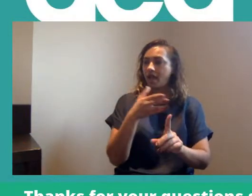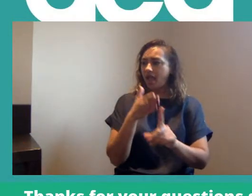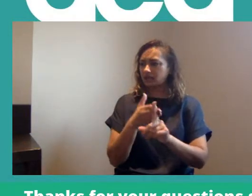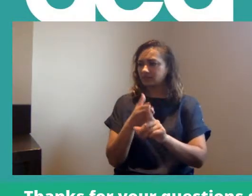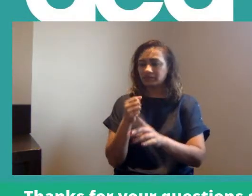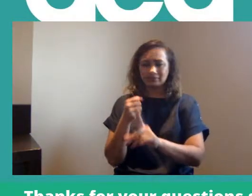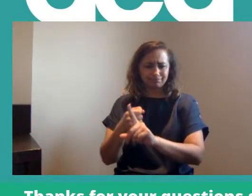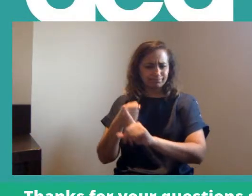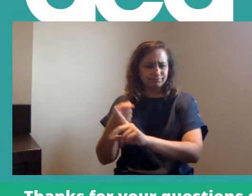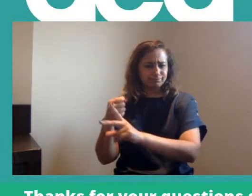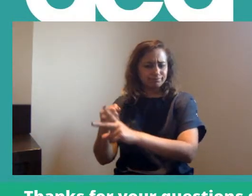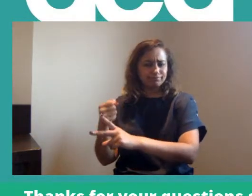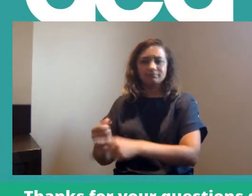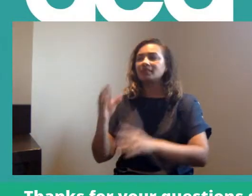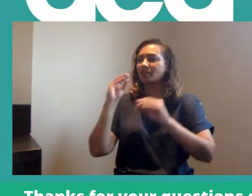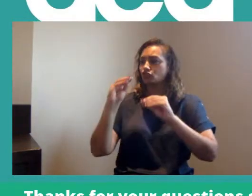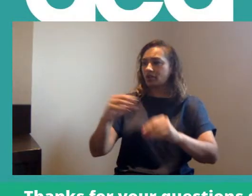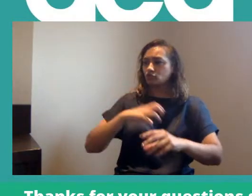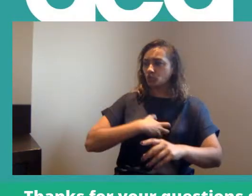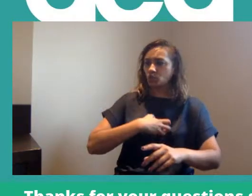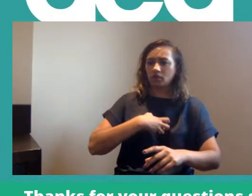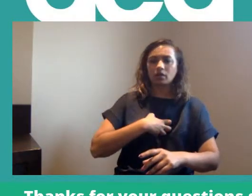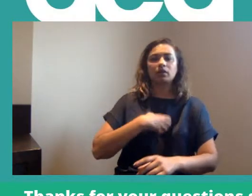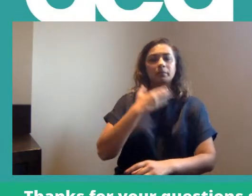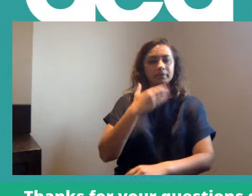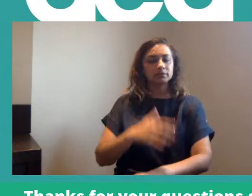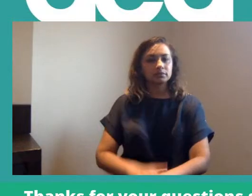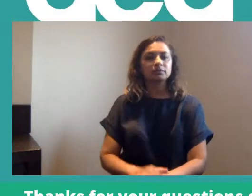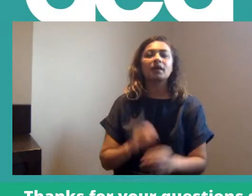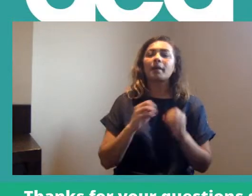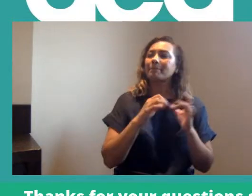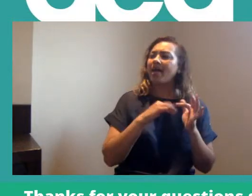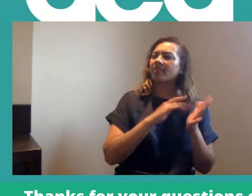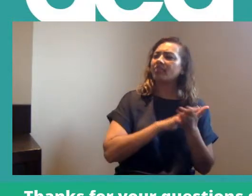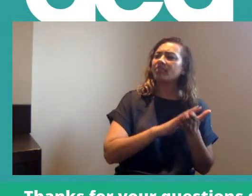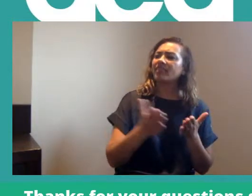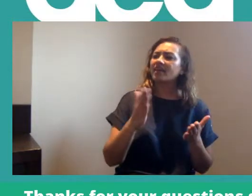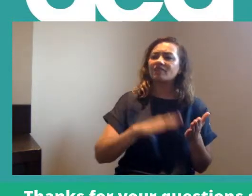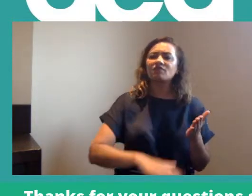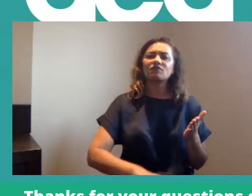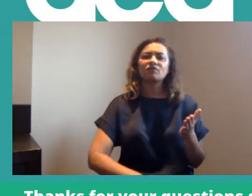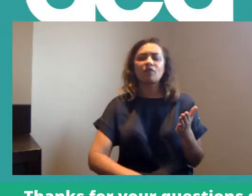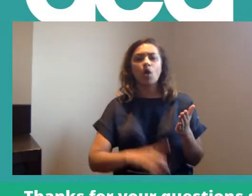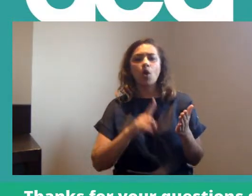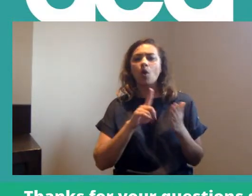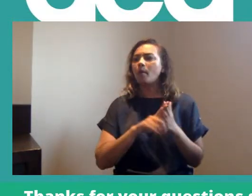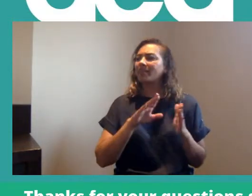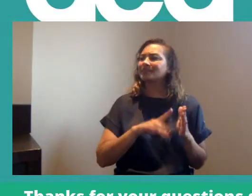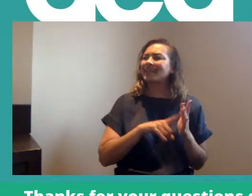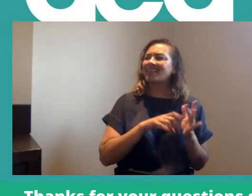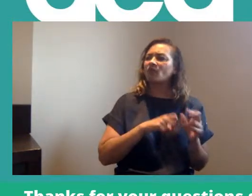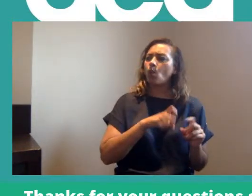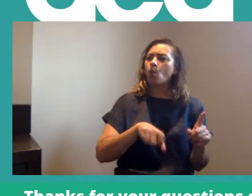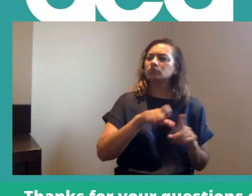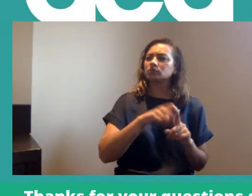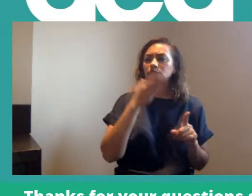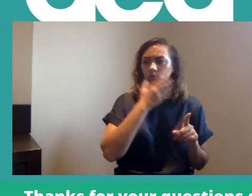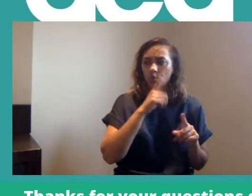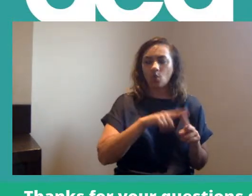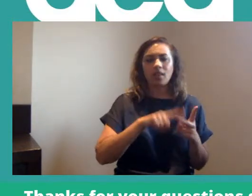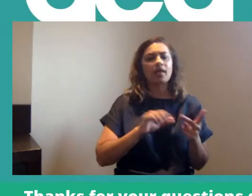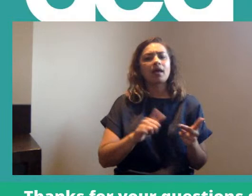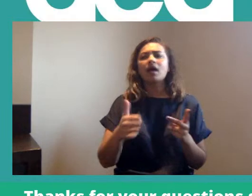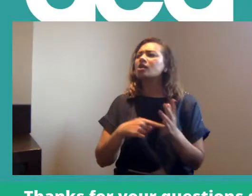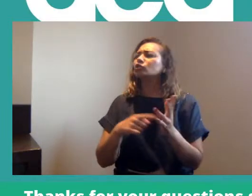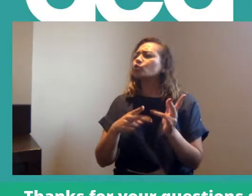Education Union, our sister union. We've got Beth, who is from Little Ilford School. And we've also got Tom,